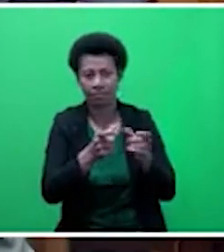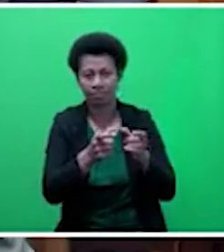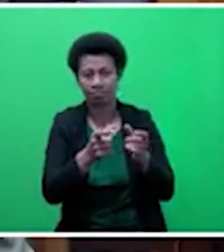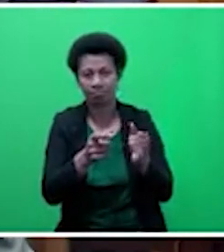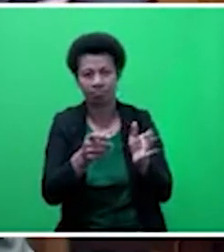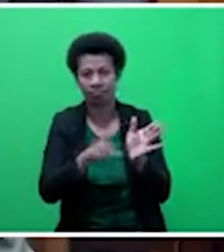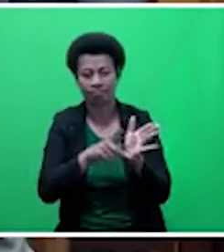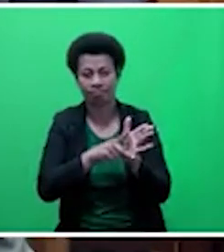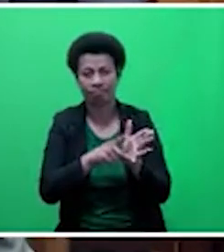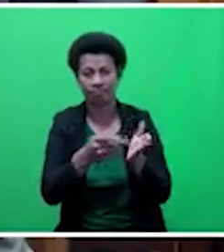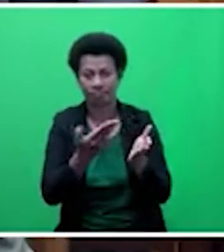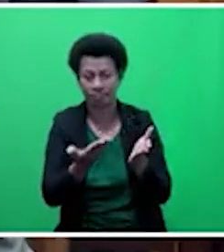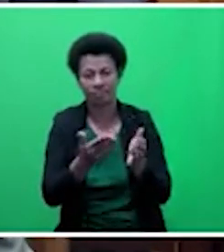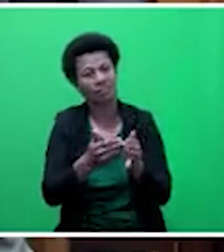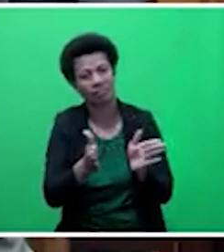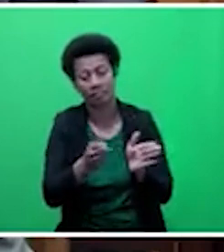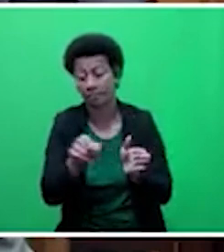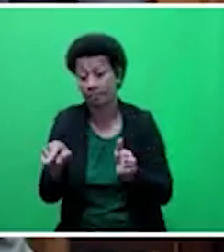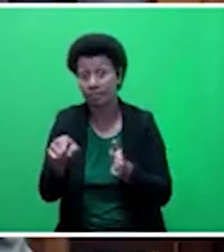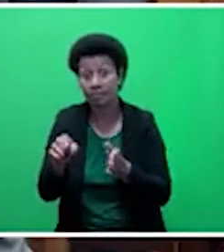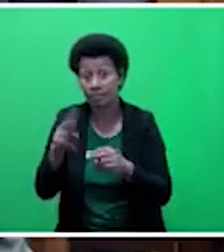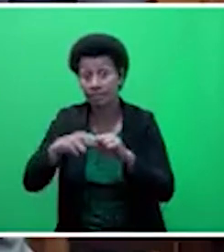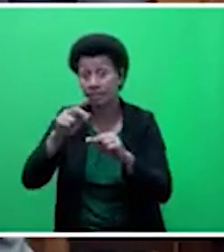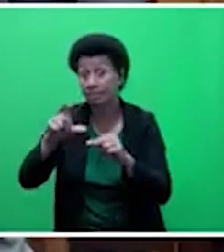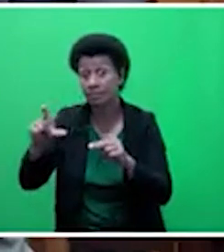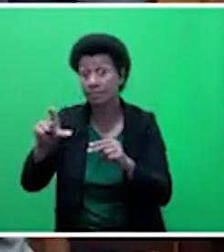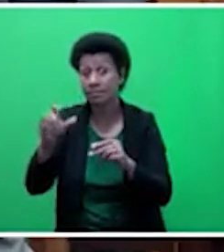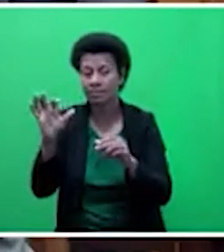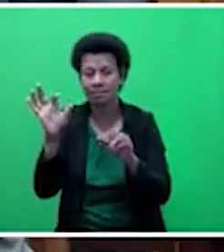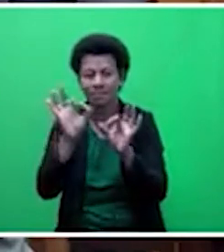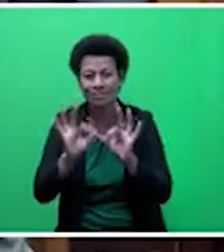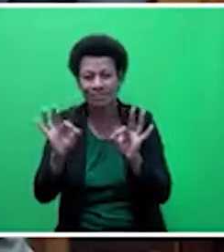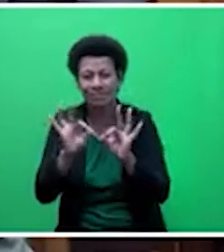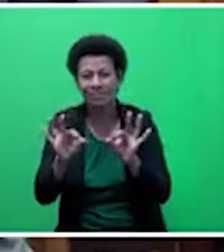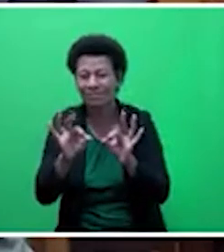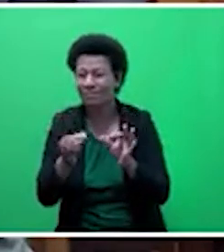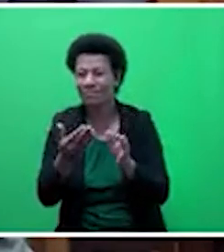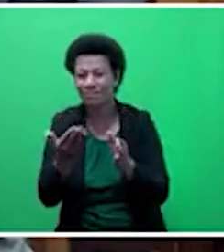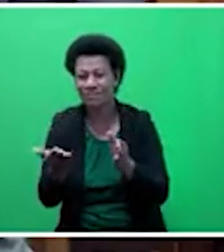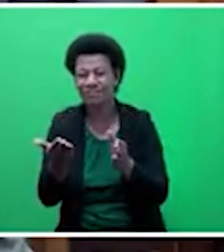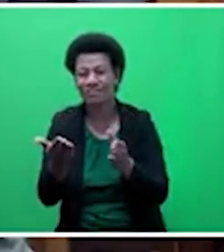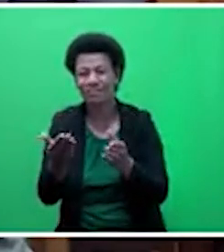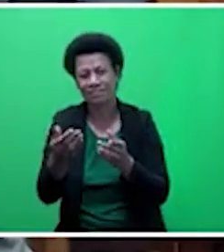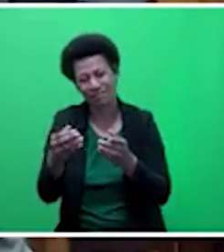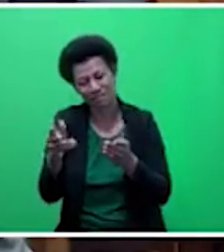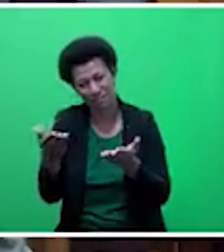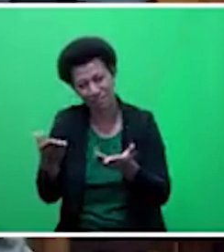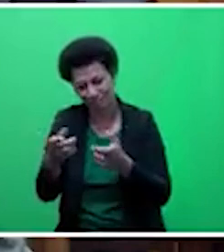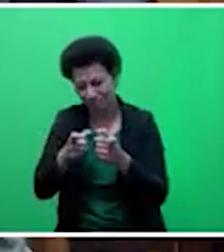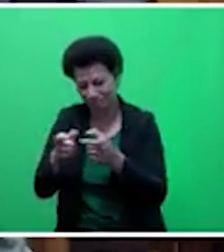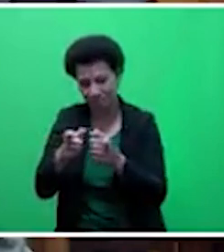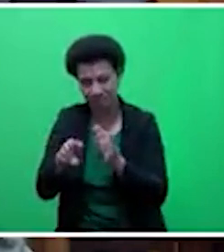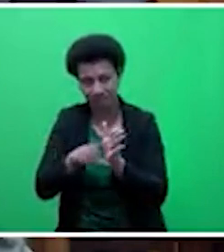FCCC's job is not to reduce the price of things. So I shudder when I listen to those kind of comments from the opposition,